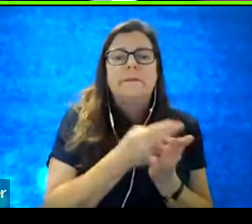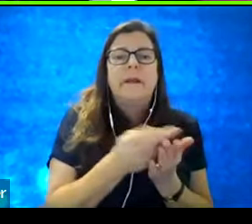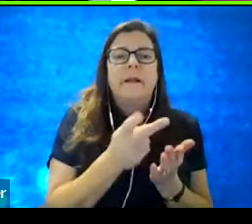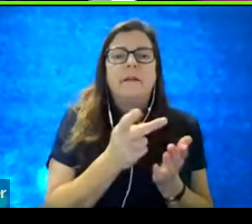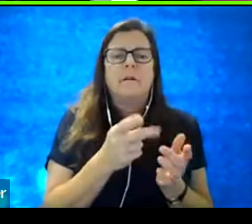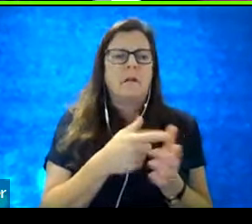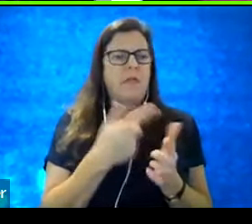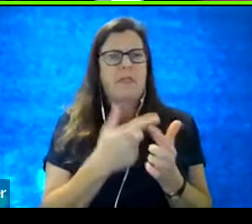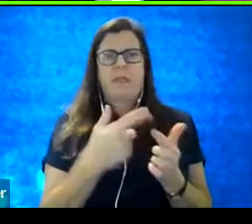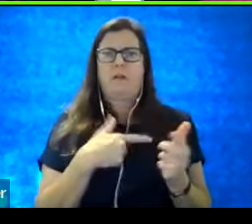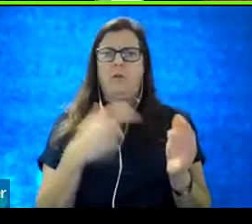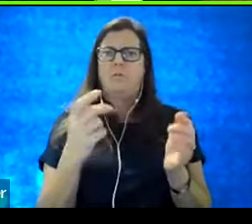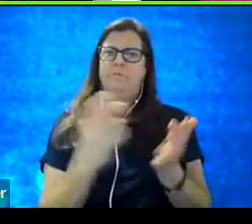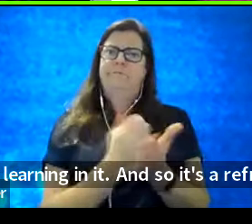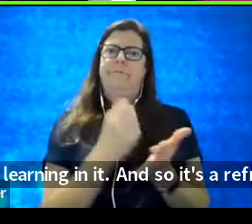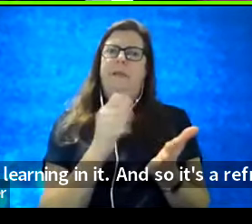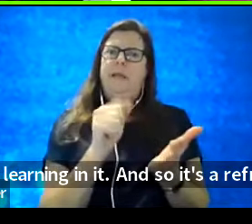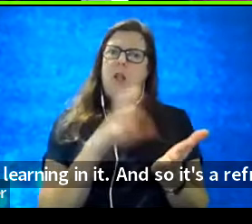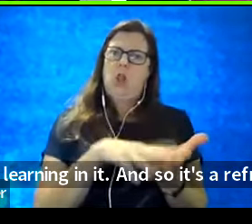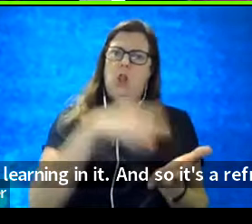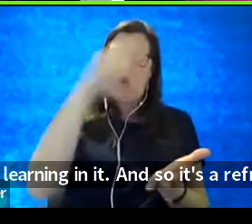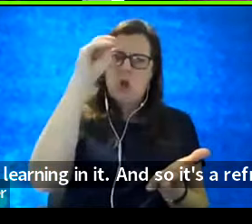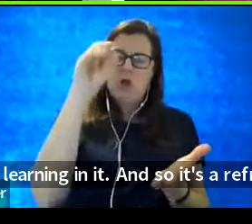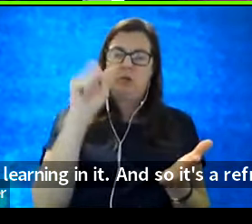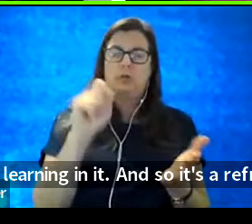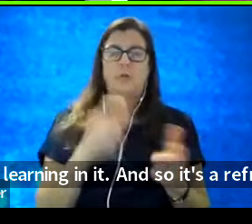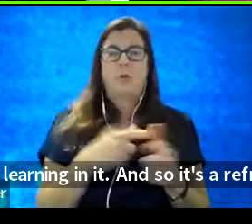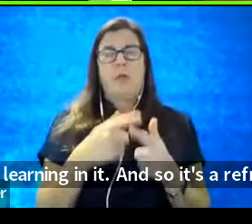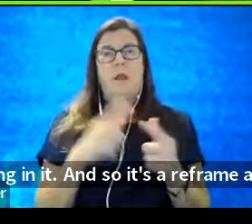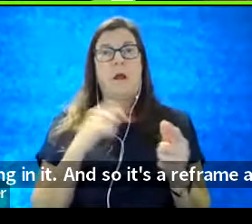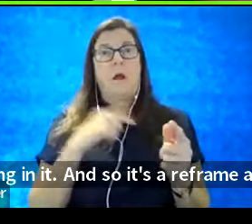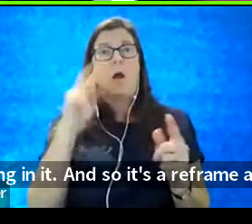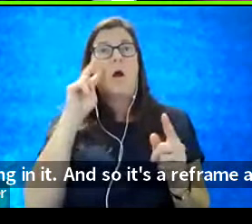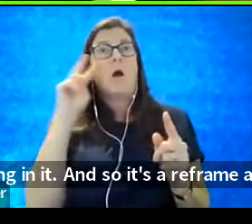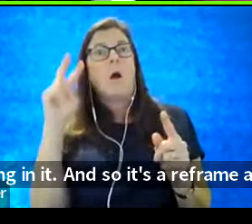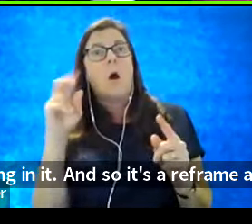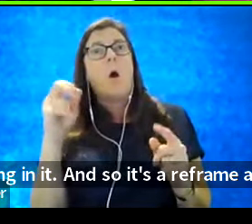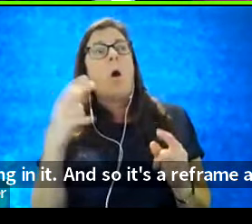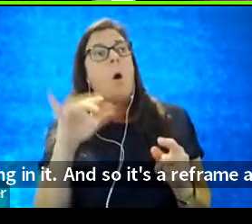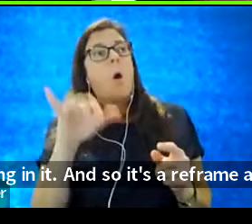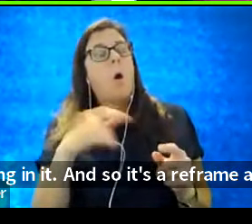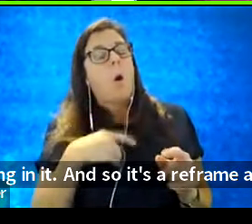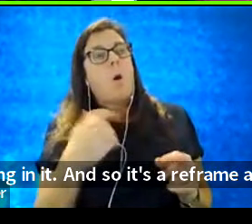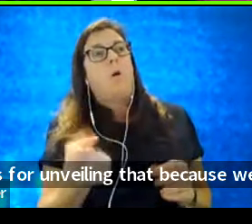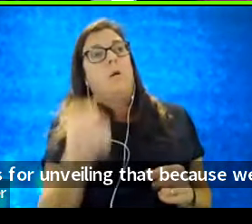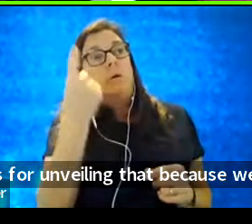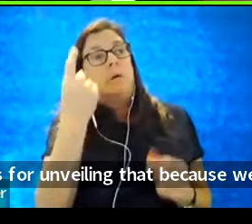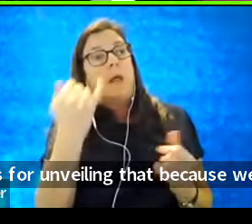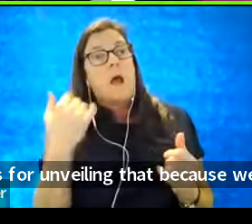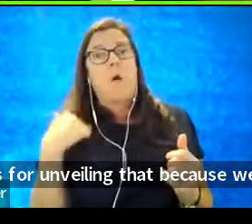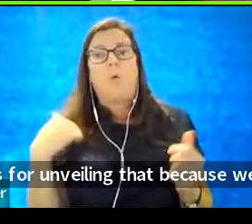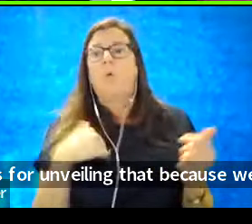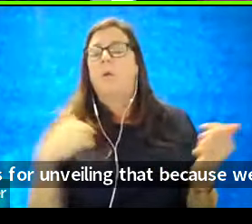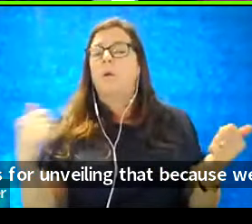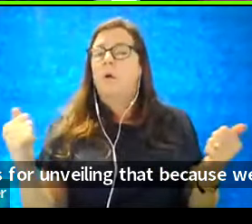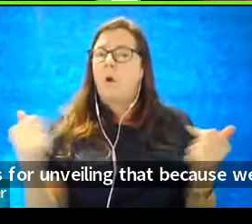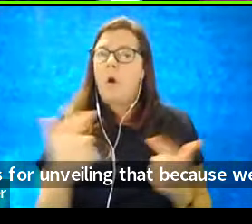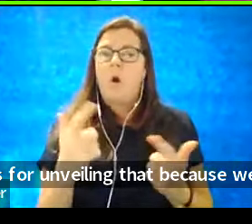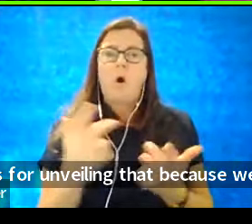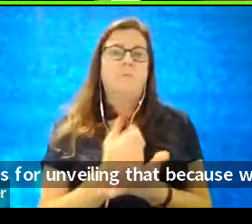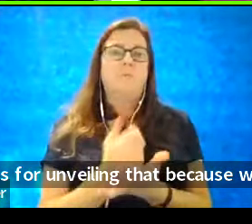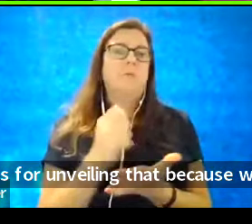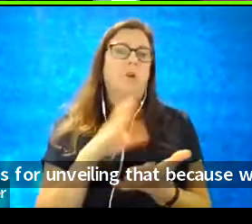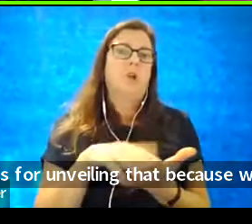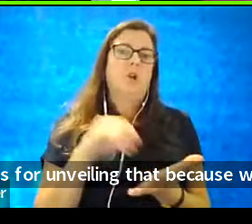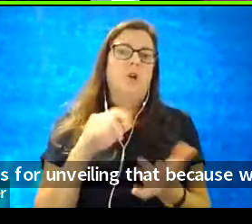learning in it. And so it's a reframe into, oh my gosh, thanks for unveiling that because we all had a chance to learn and we